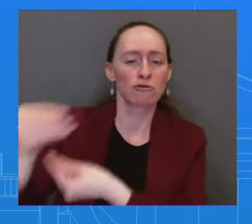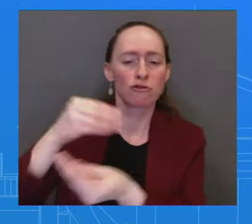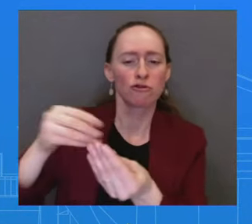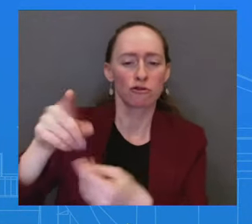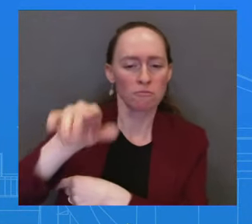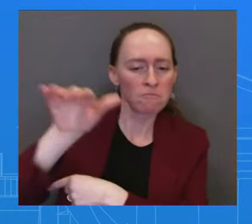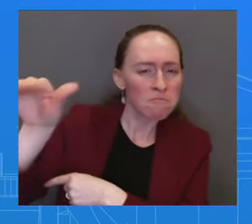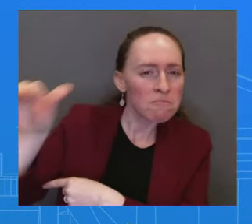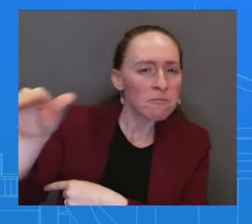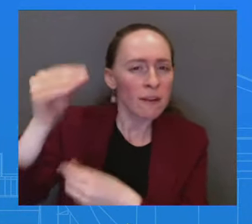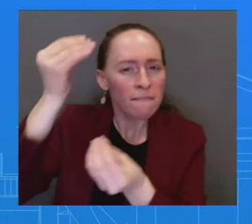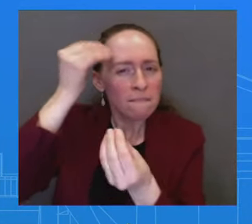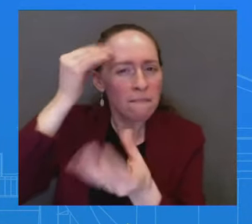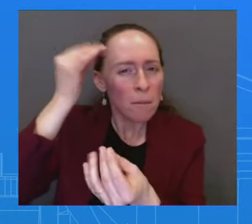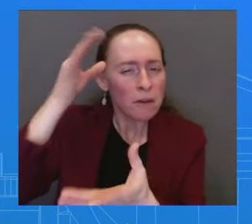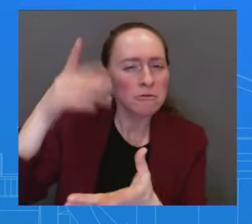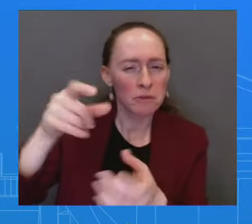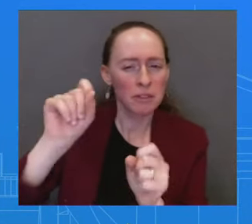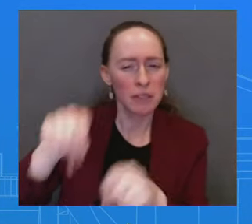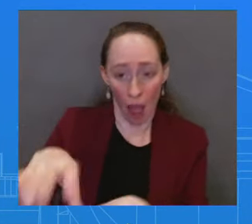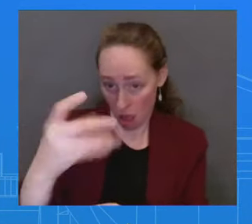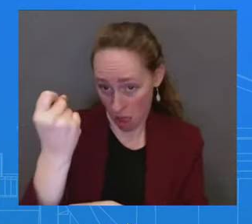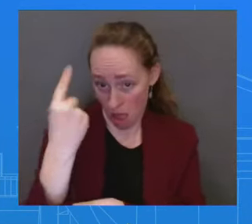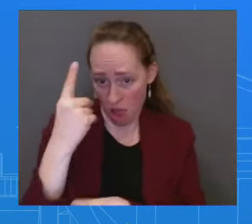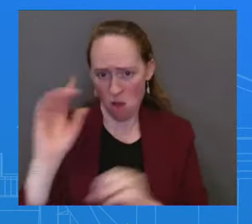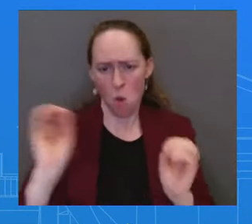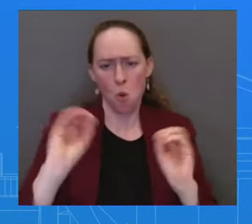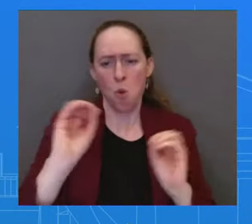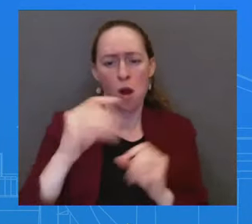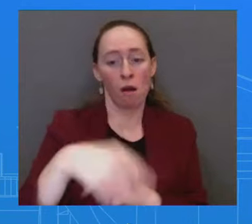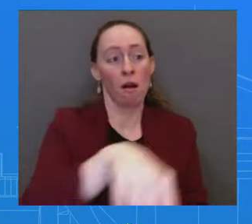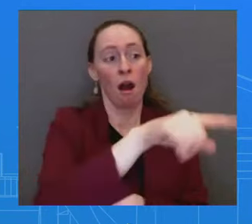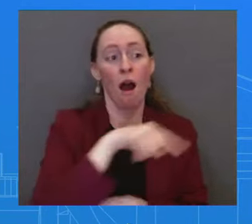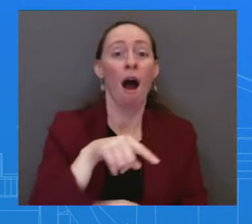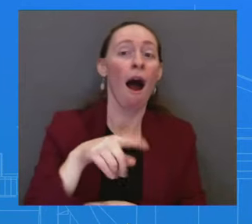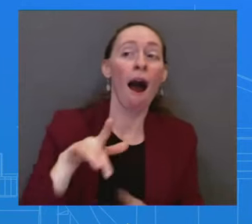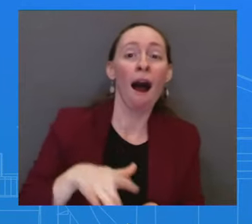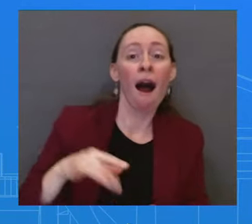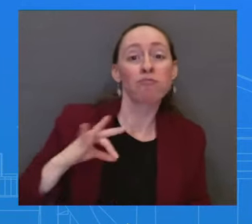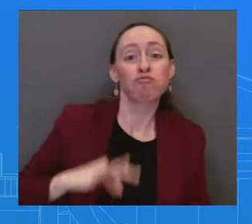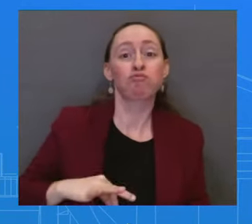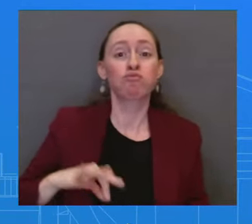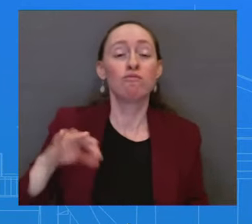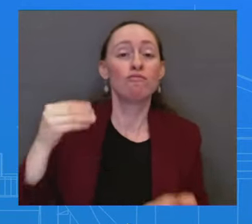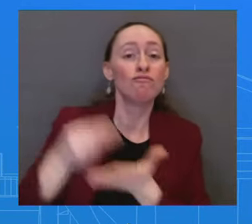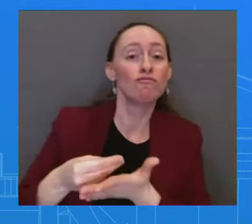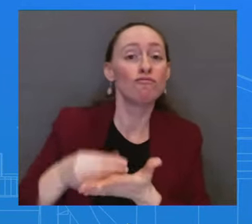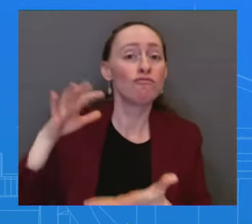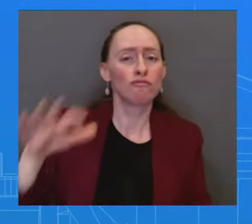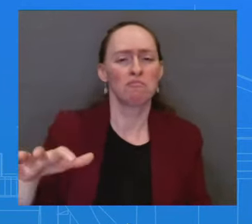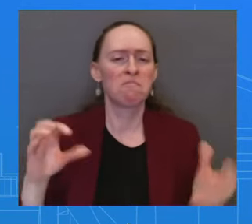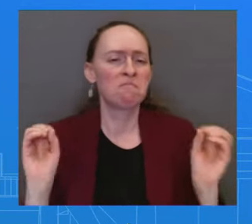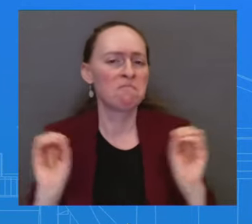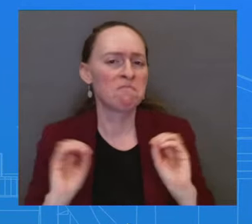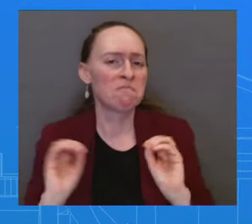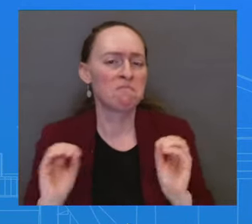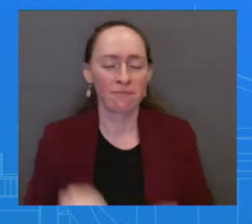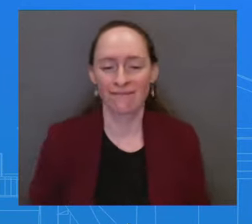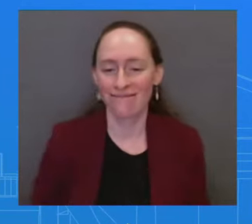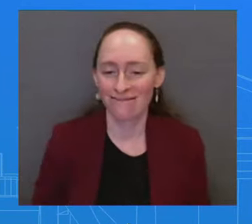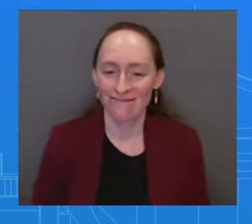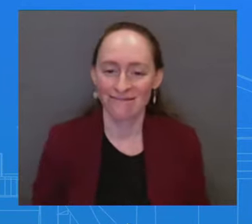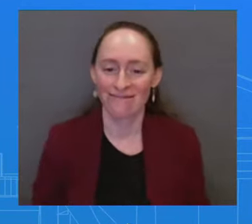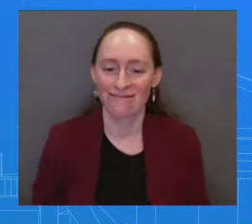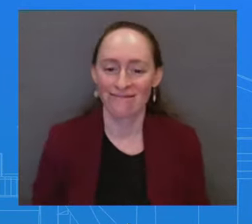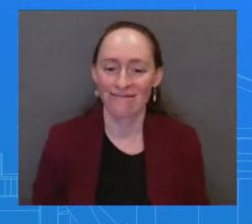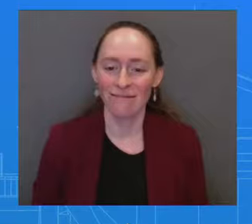A senior administration official told Politico that one aspect of your plan to stop the Houthis is to have China pressure them to stop. Does